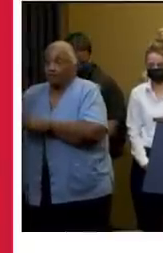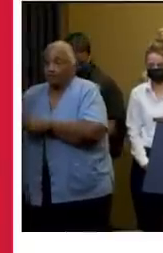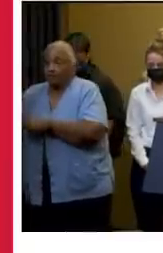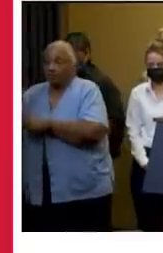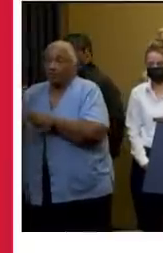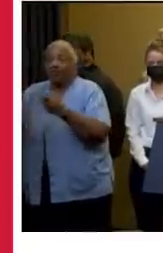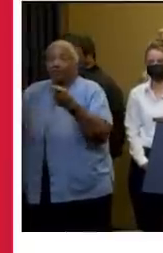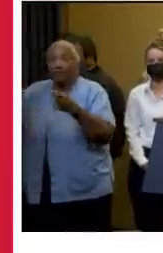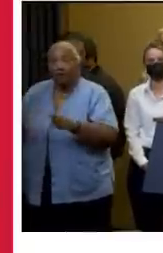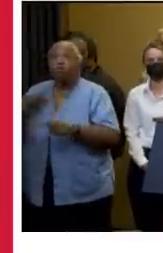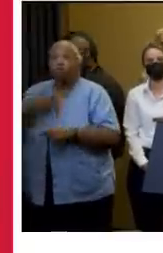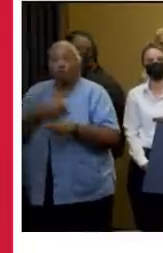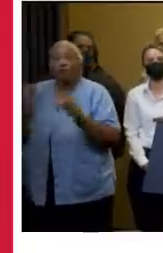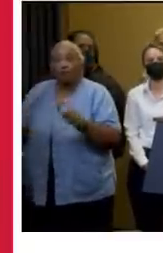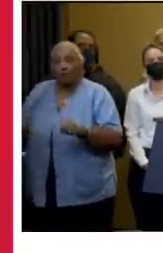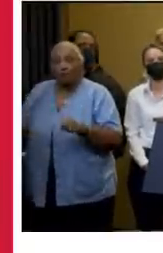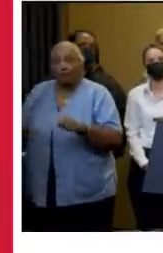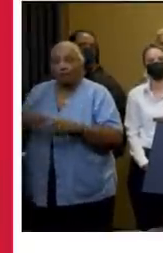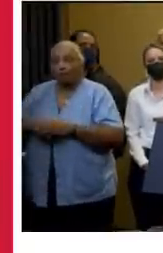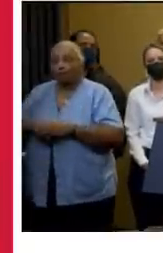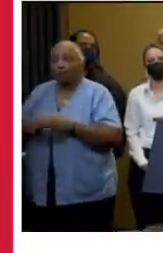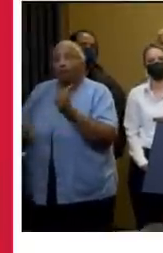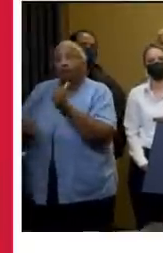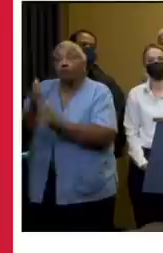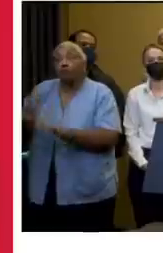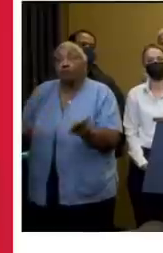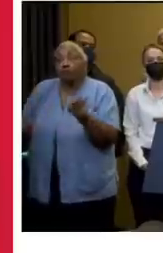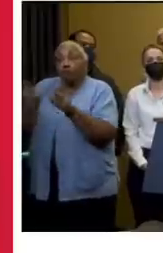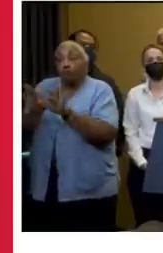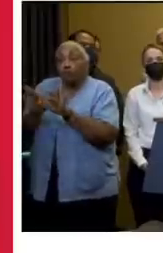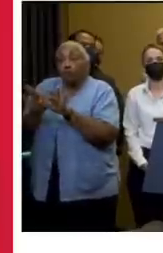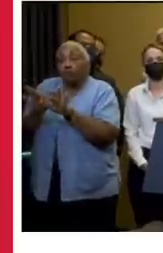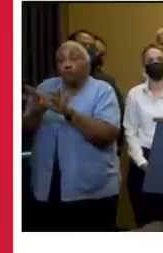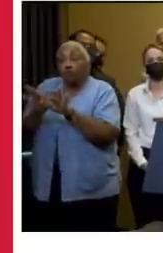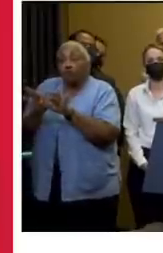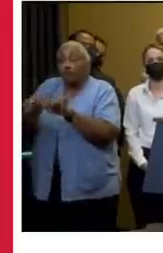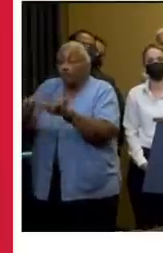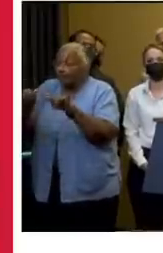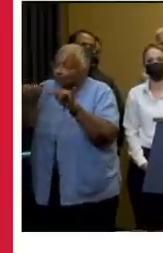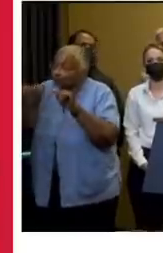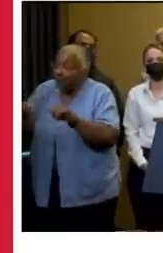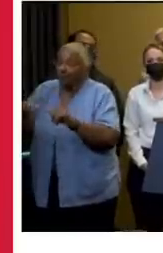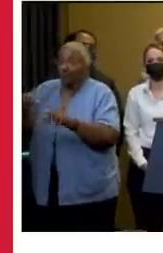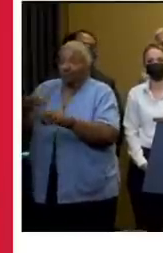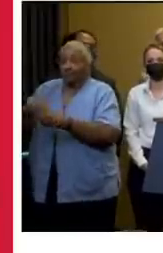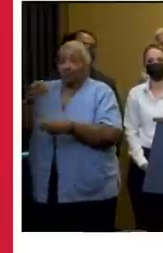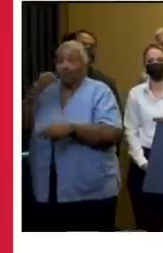when we can do that. The most important thing is to stay inside. Thank you.